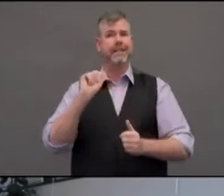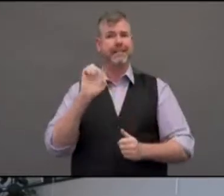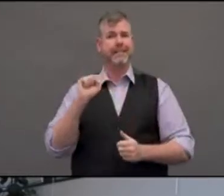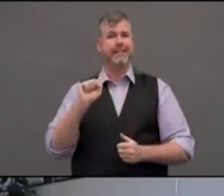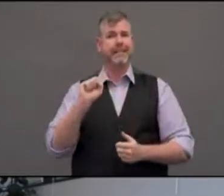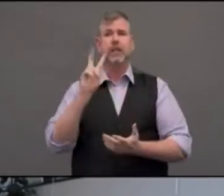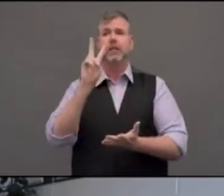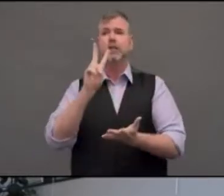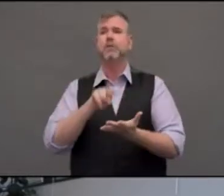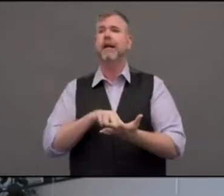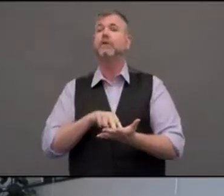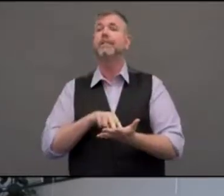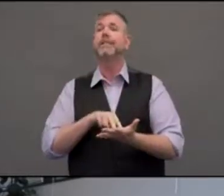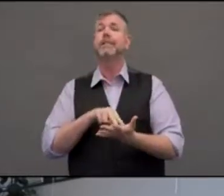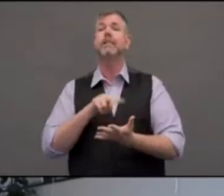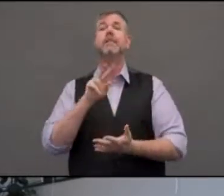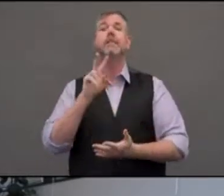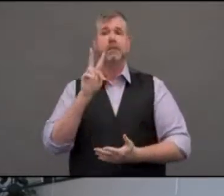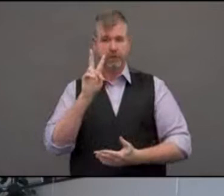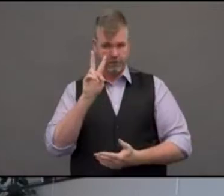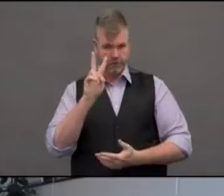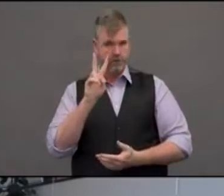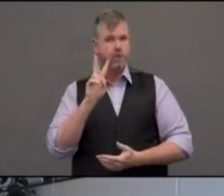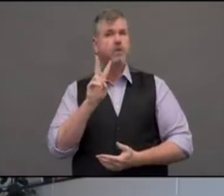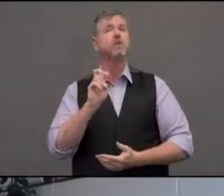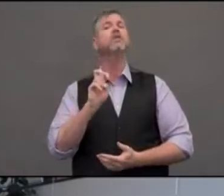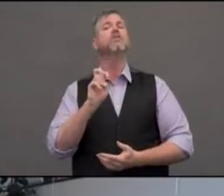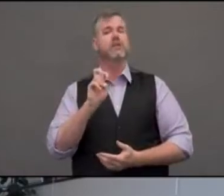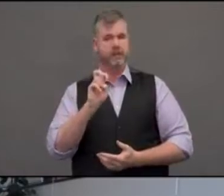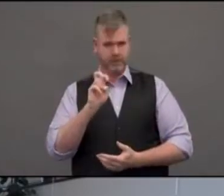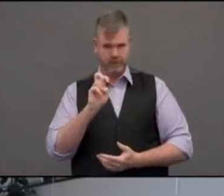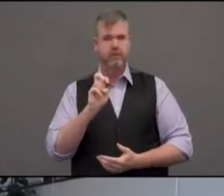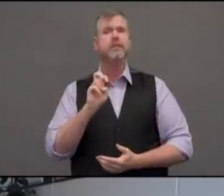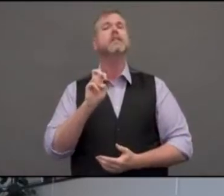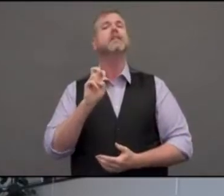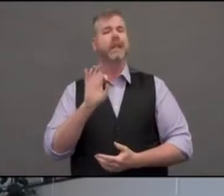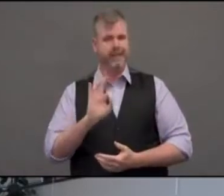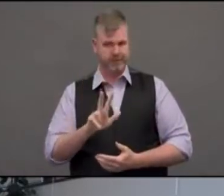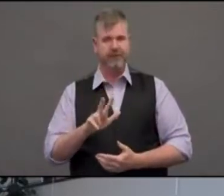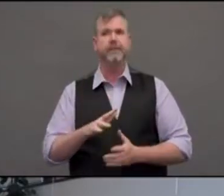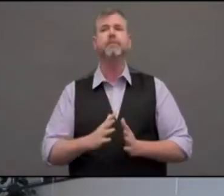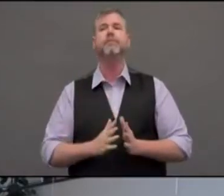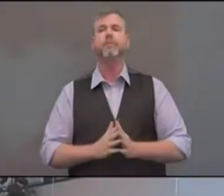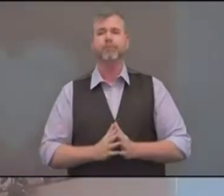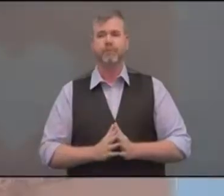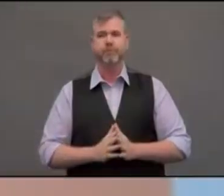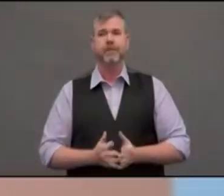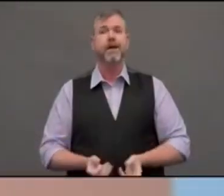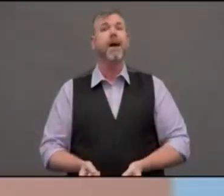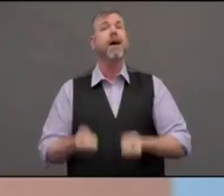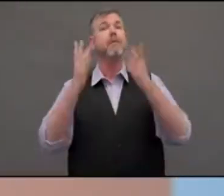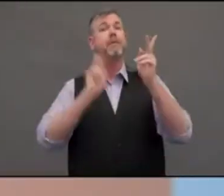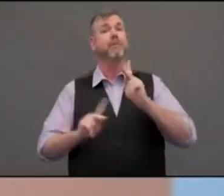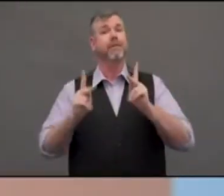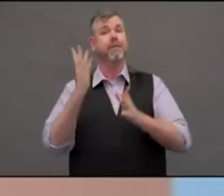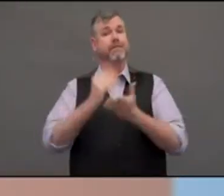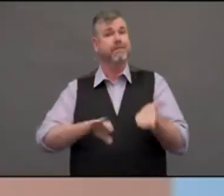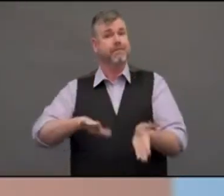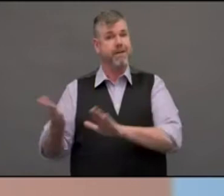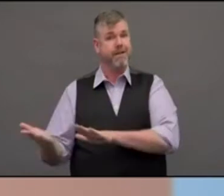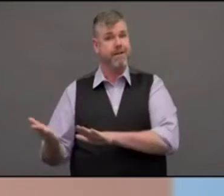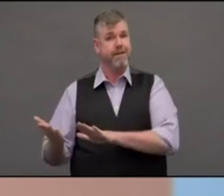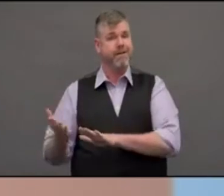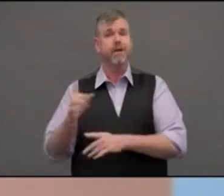here in Santa Clara County. And also sad to report that there have been 115 deaths in this county from COVID-19.